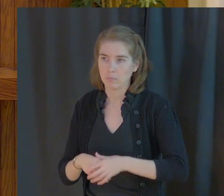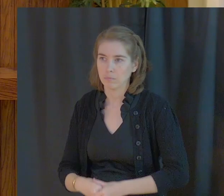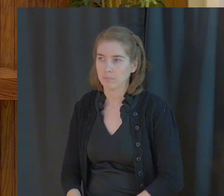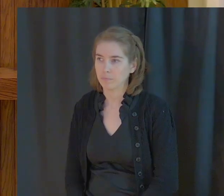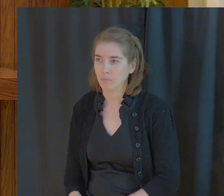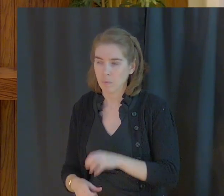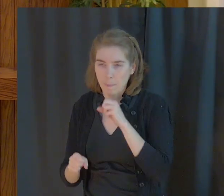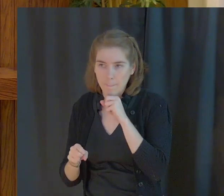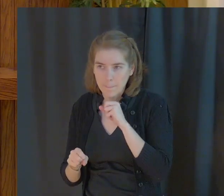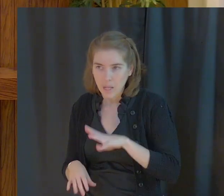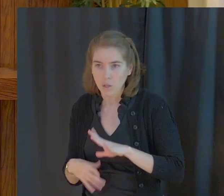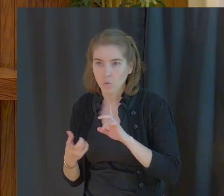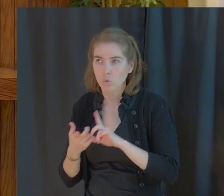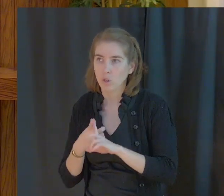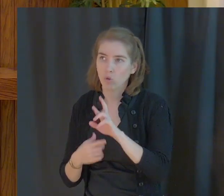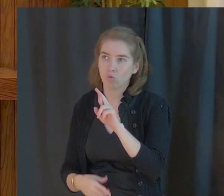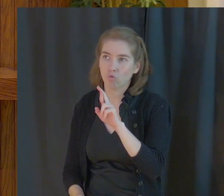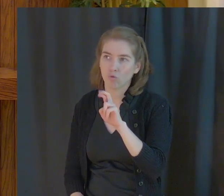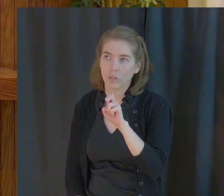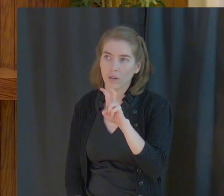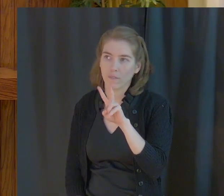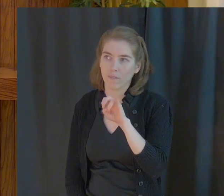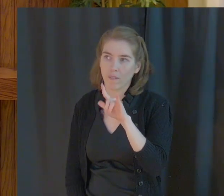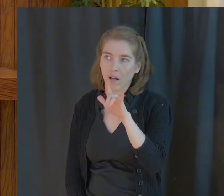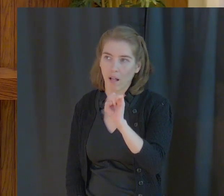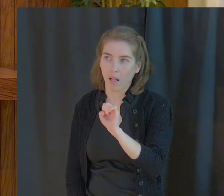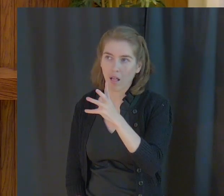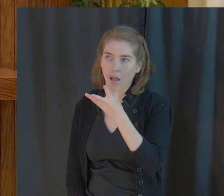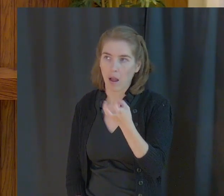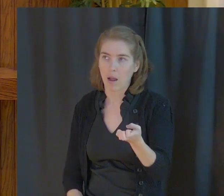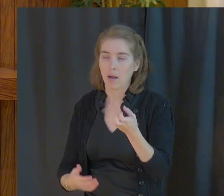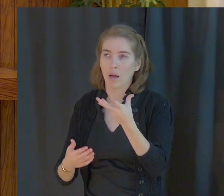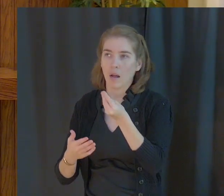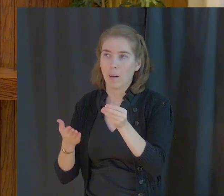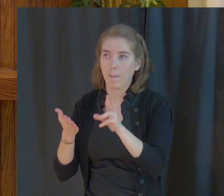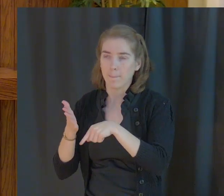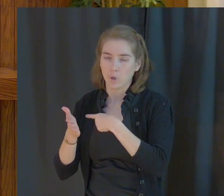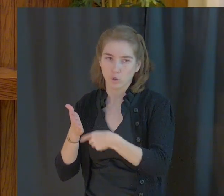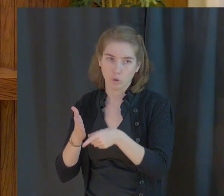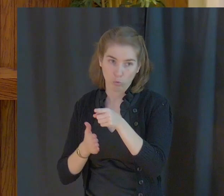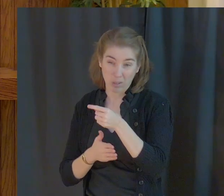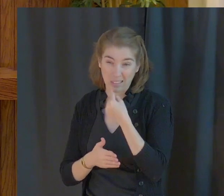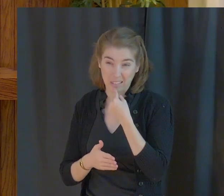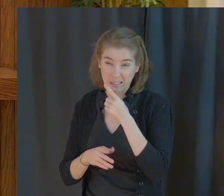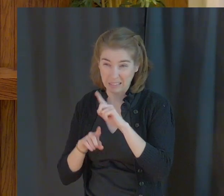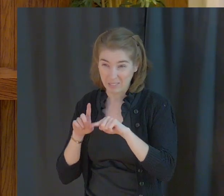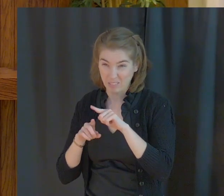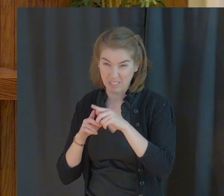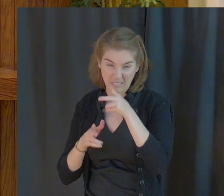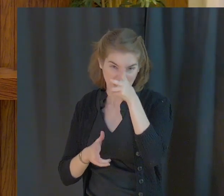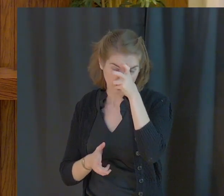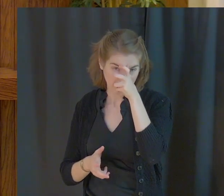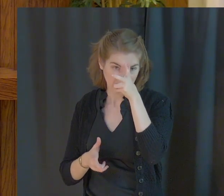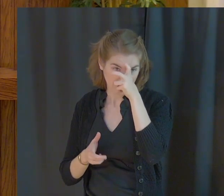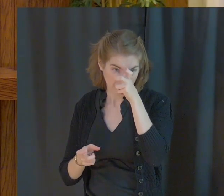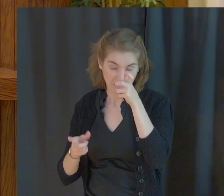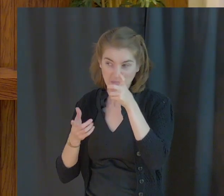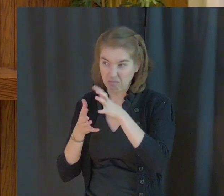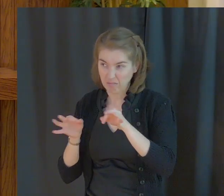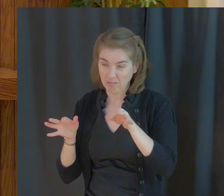blessed are you when they revile and they persecute you and say all kinds of evil things